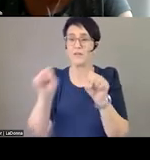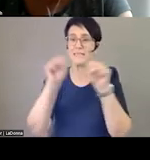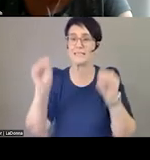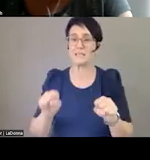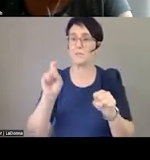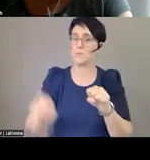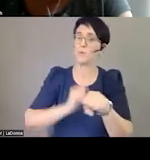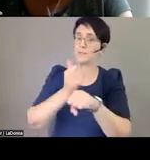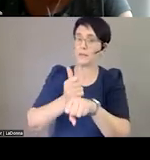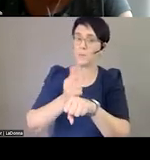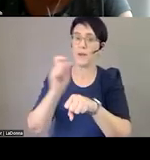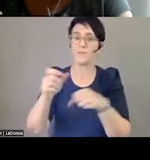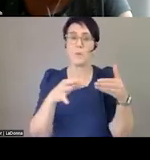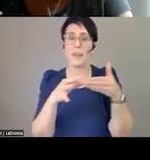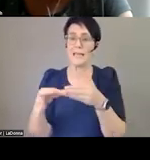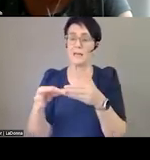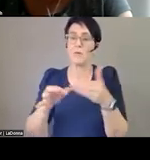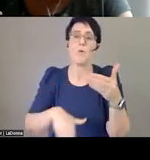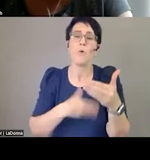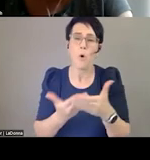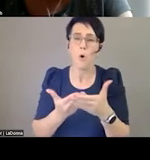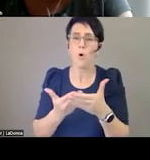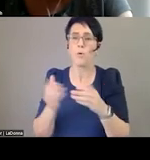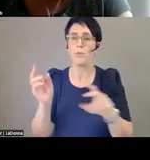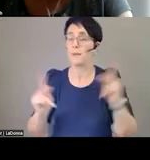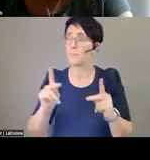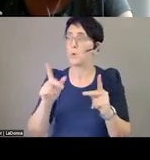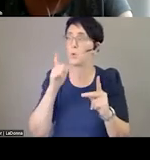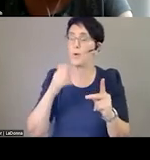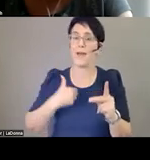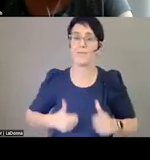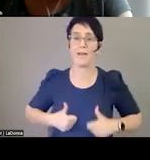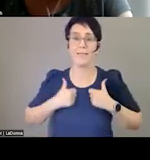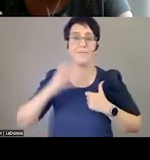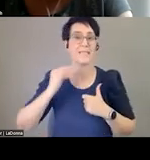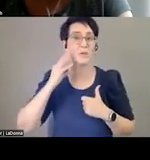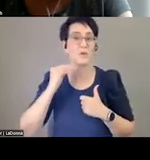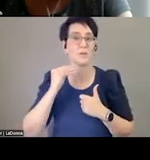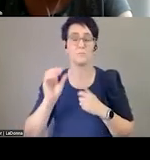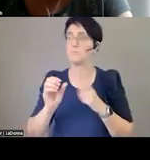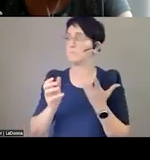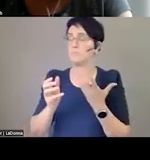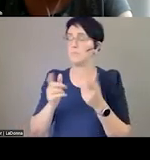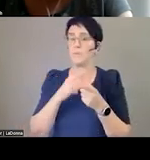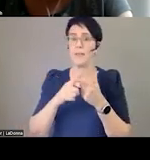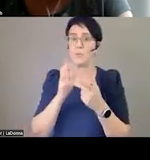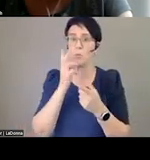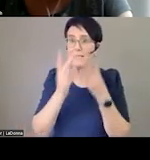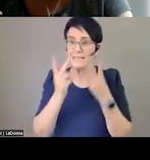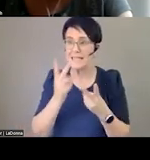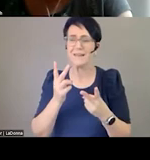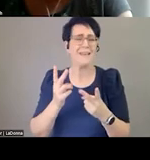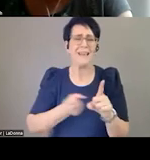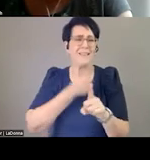integrated, all the providers with people with lived experience. And it's impacted us all. I've been impacted personally, my family,